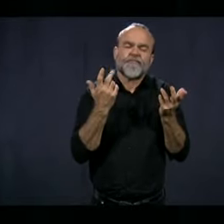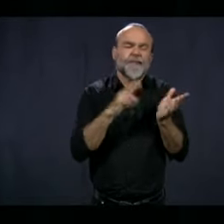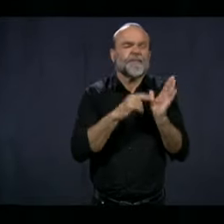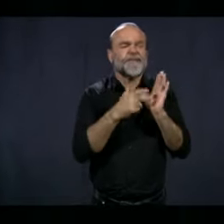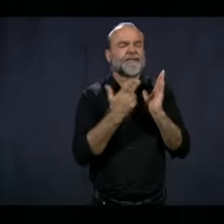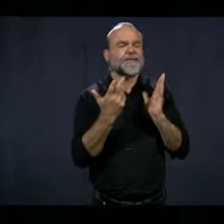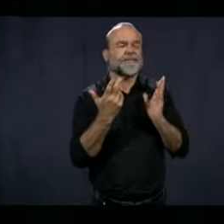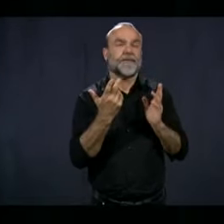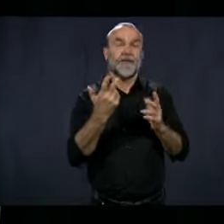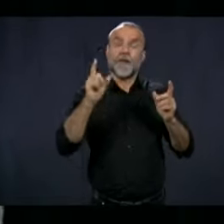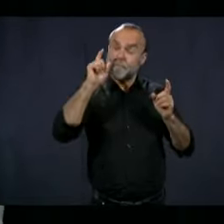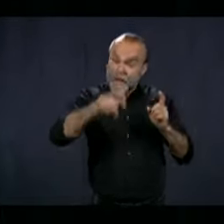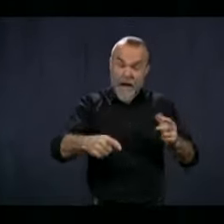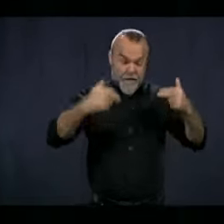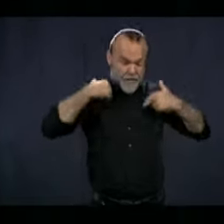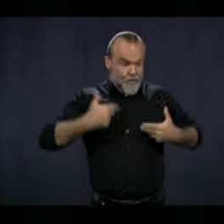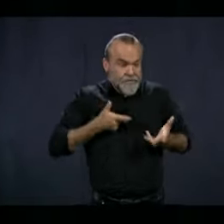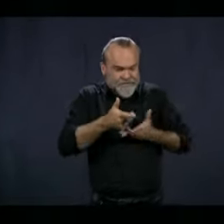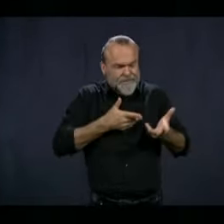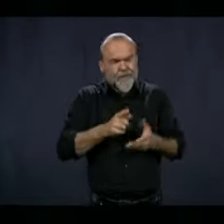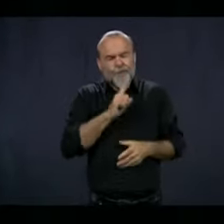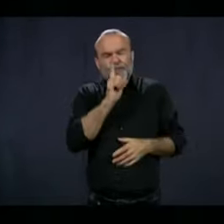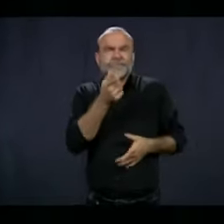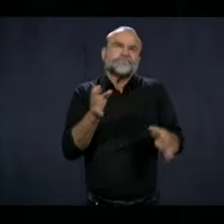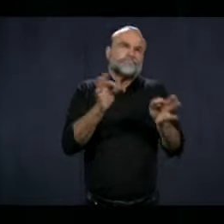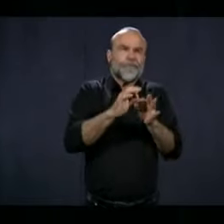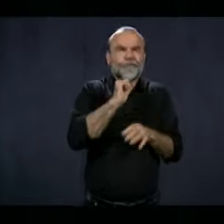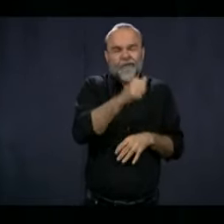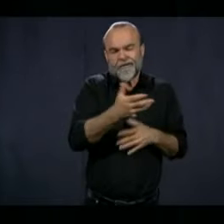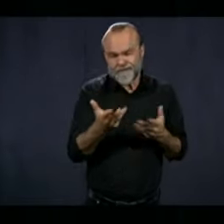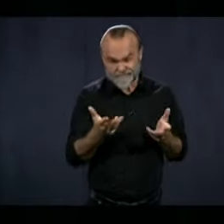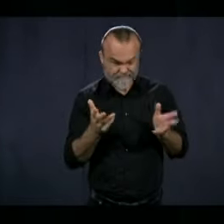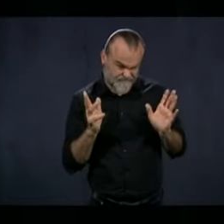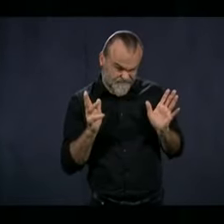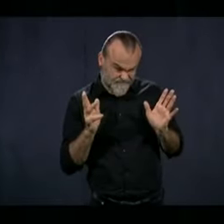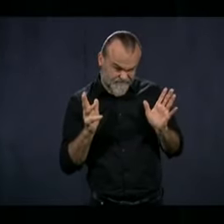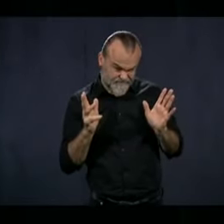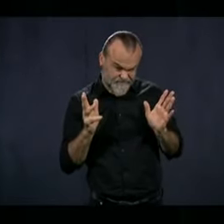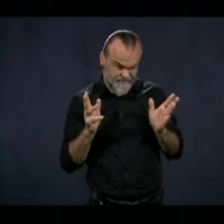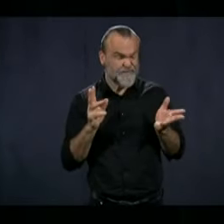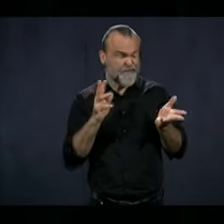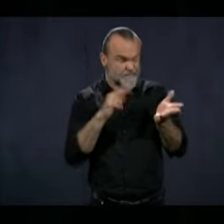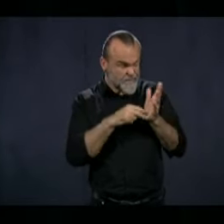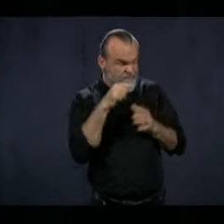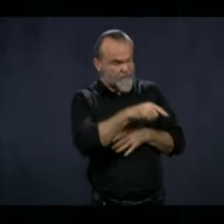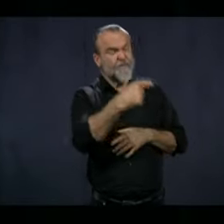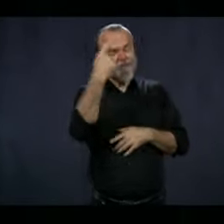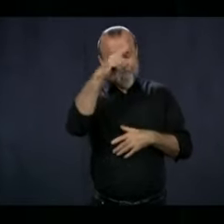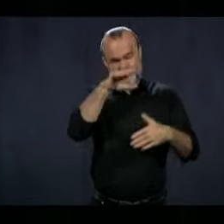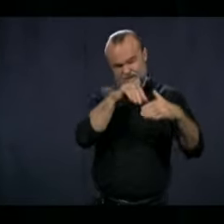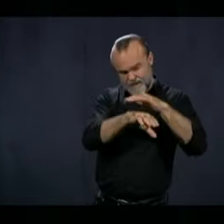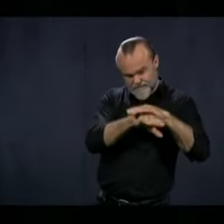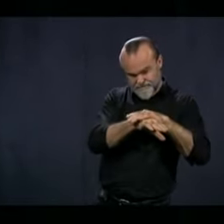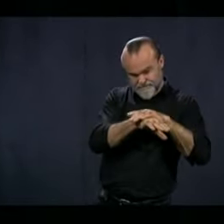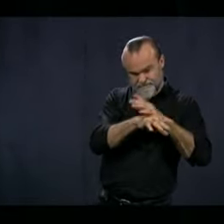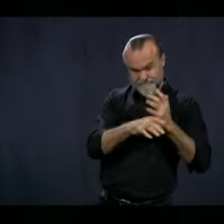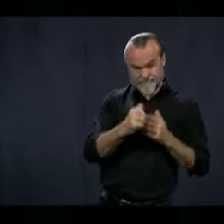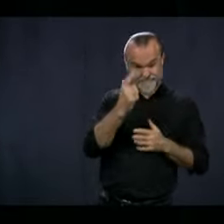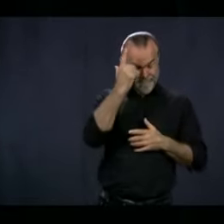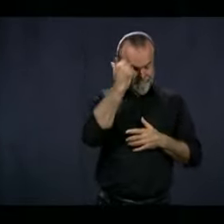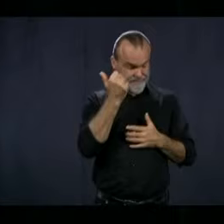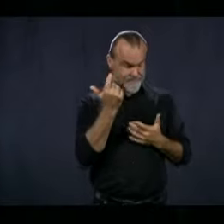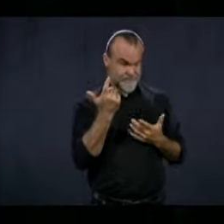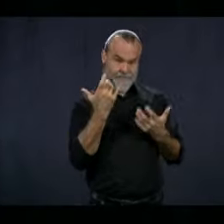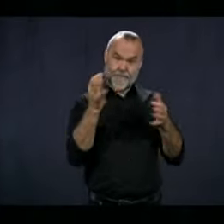of a human interaction, if I could take your word. So access is the gain right now for this system is the fact that we could